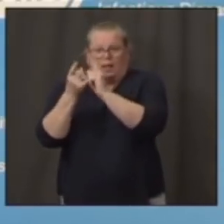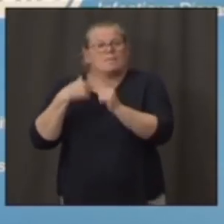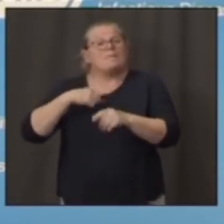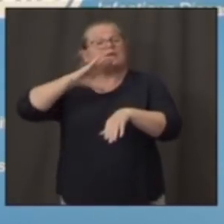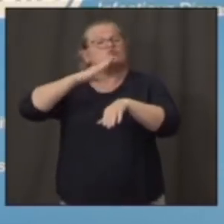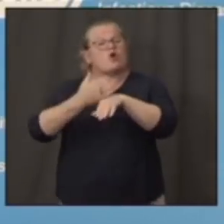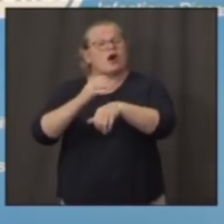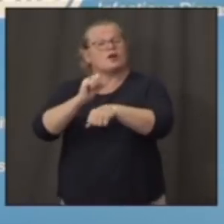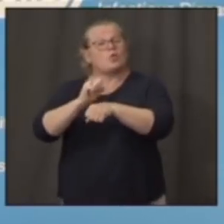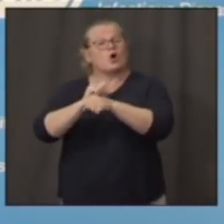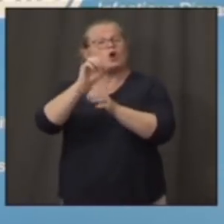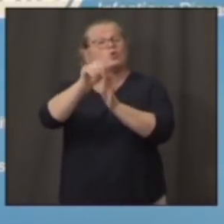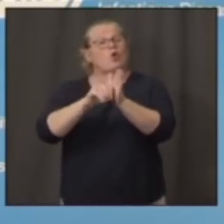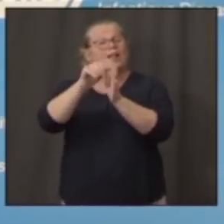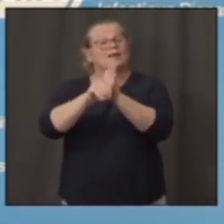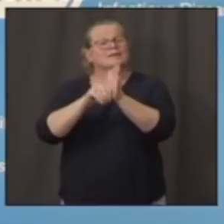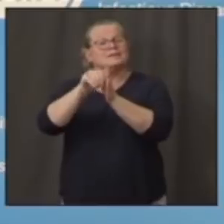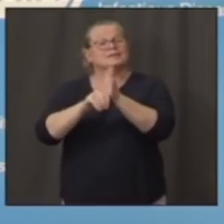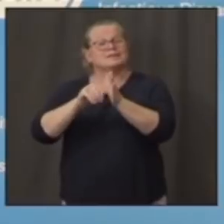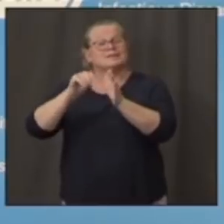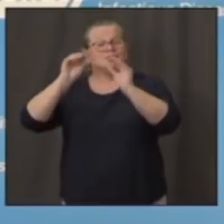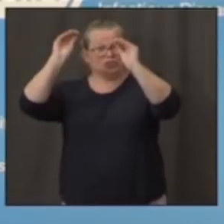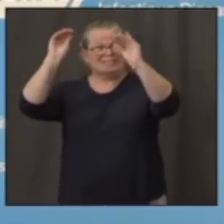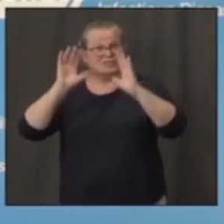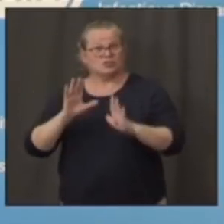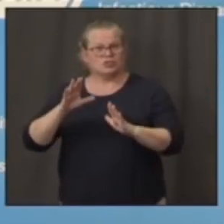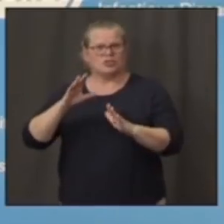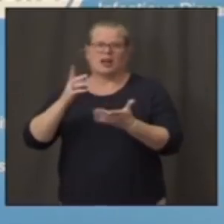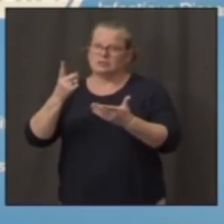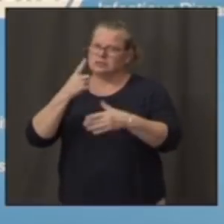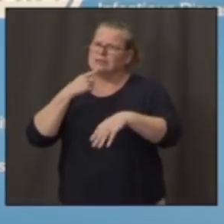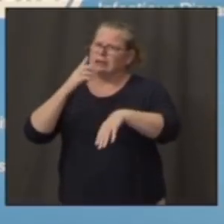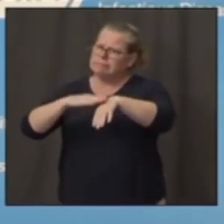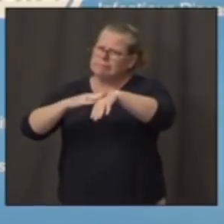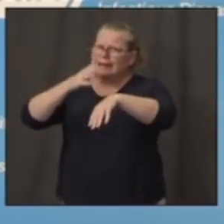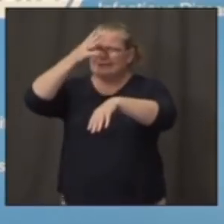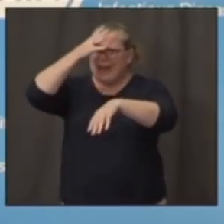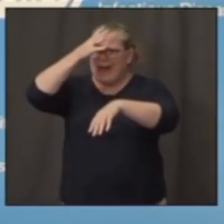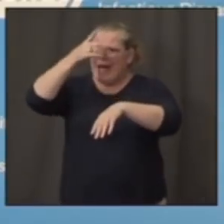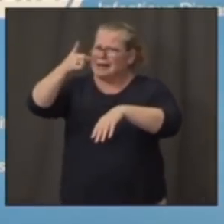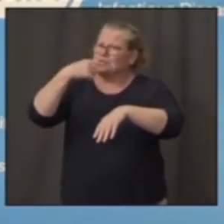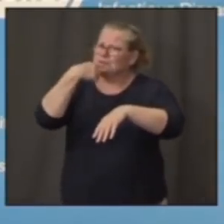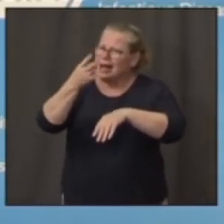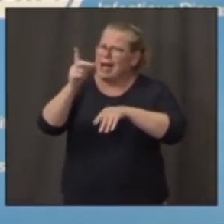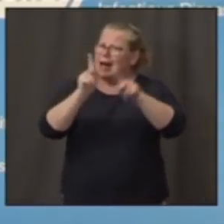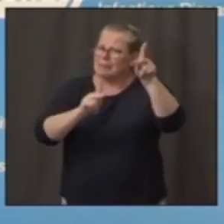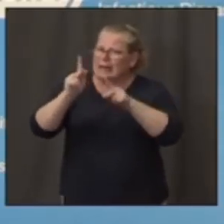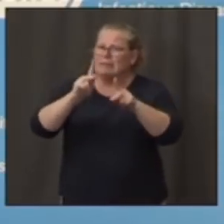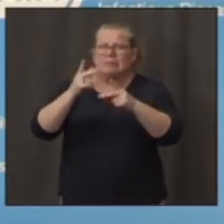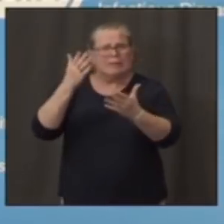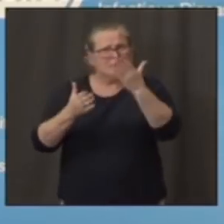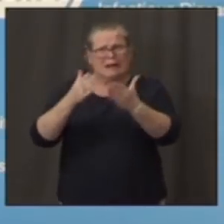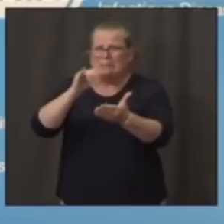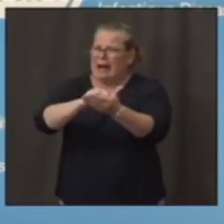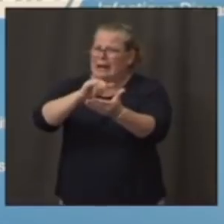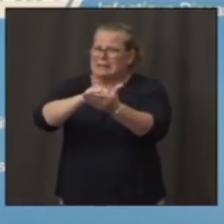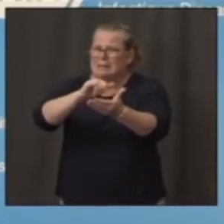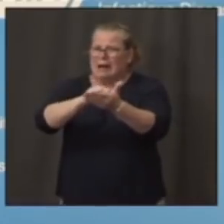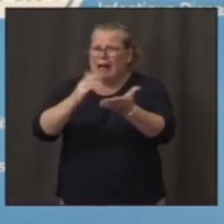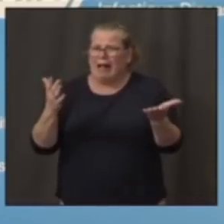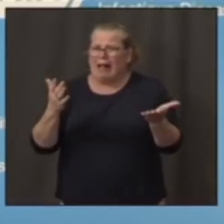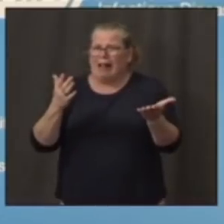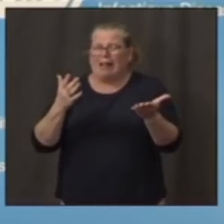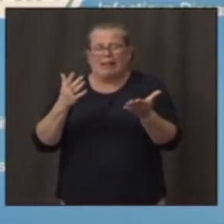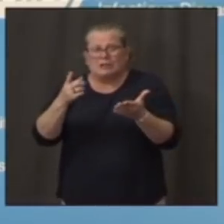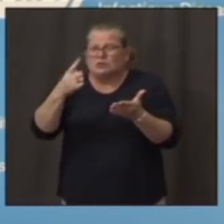Orleans, and she tells me, Dad, be careful when you say do these things. They may not be technically as easy to do